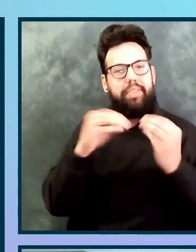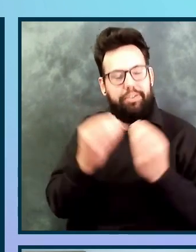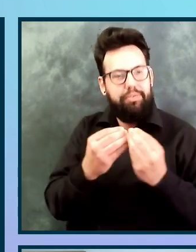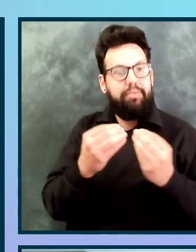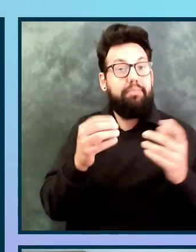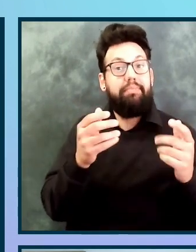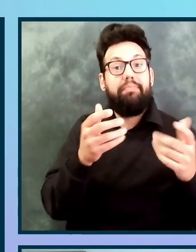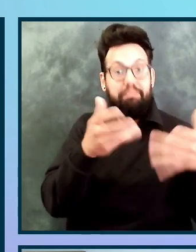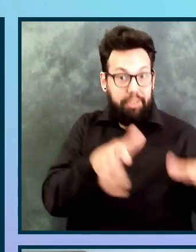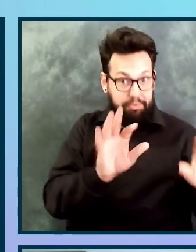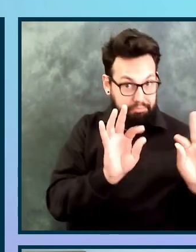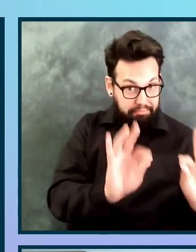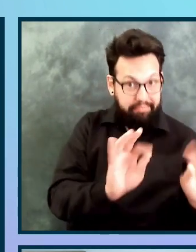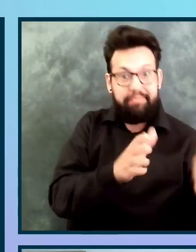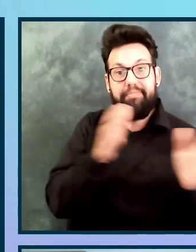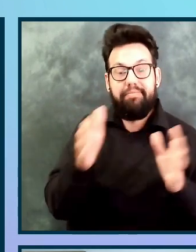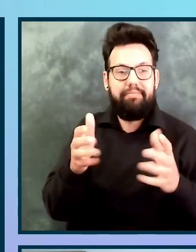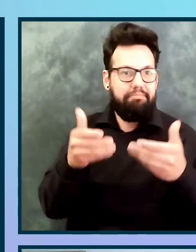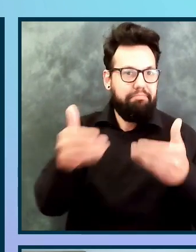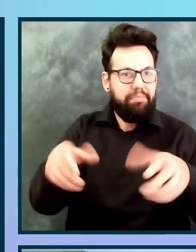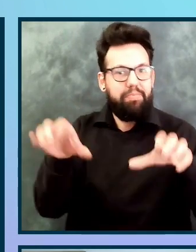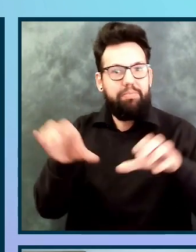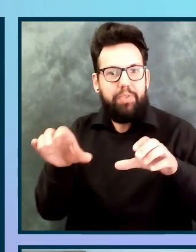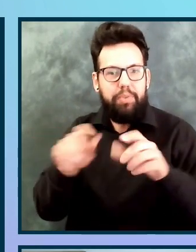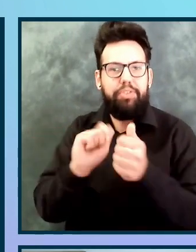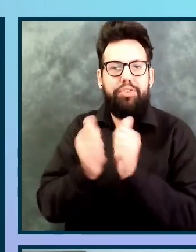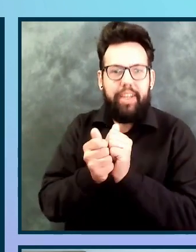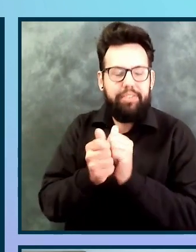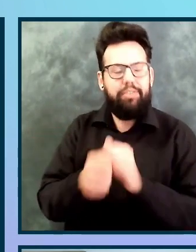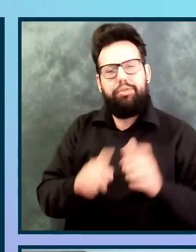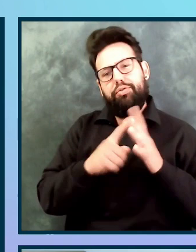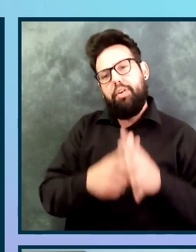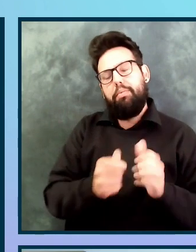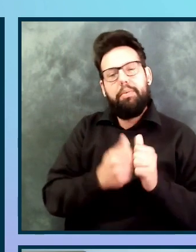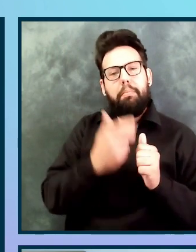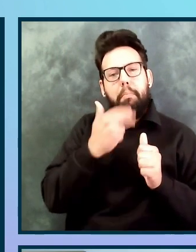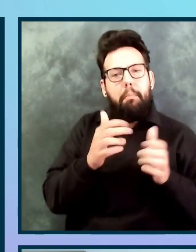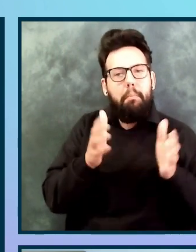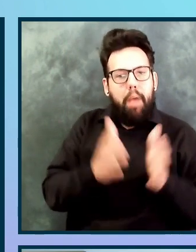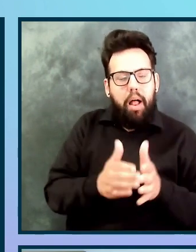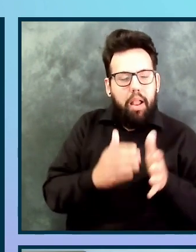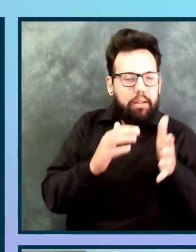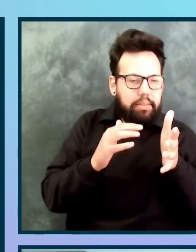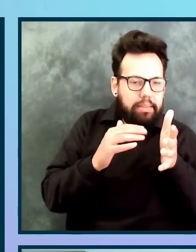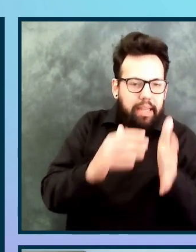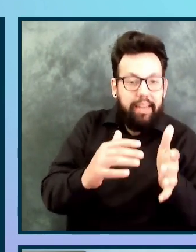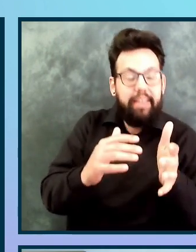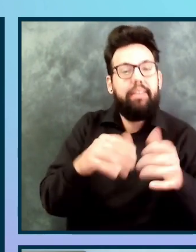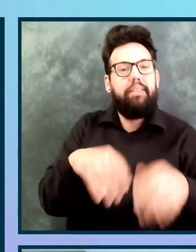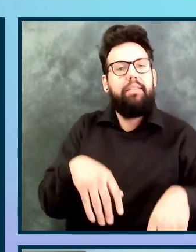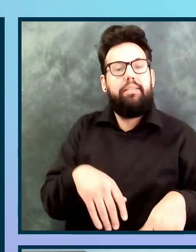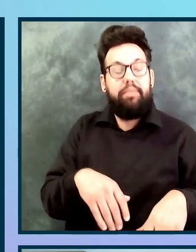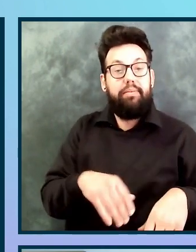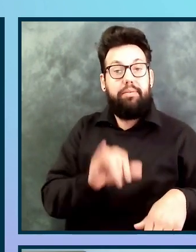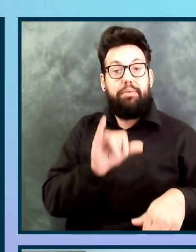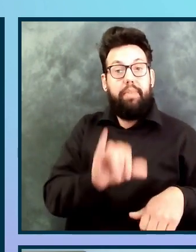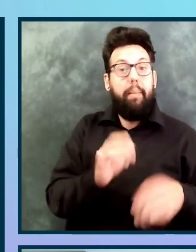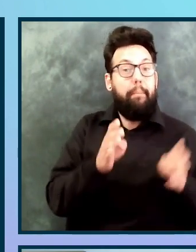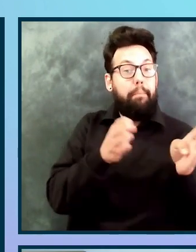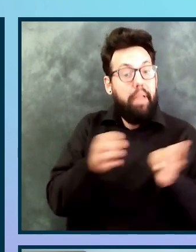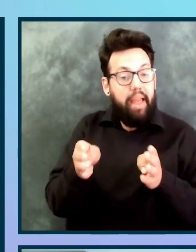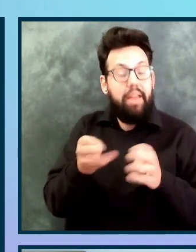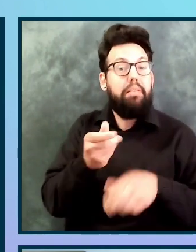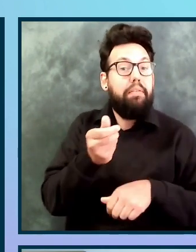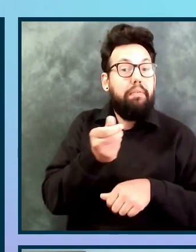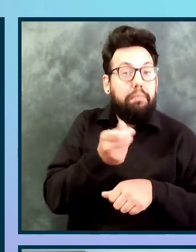call out, carry out that small sale Scuddy. We're going to execute the plan that we decided to do. So we're going to take those couple pages.